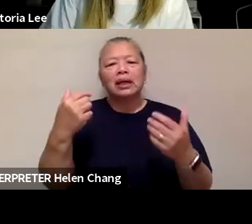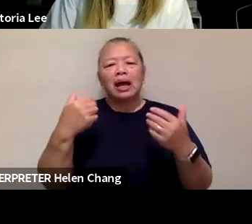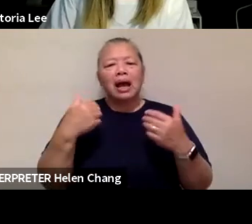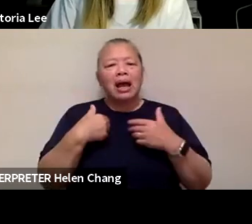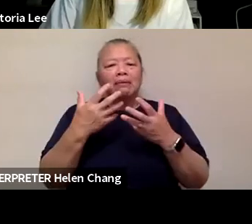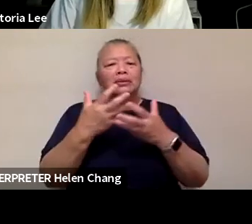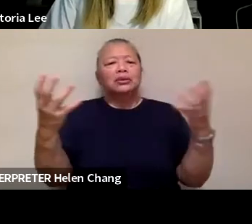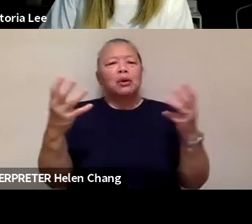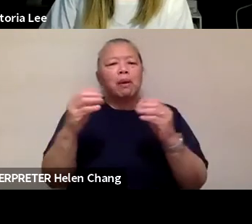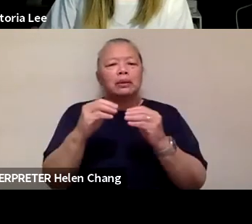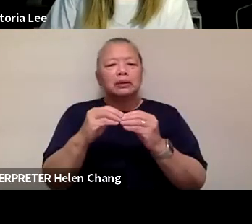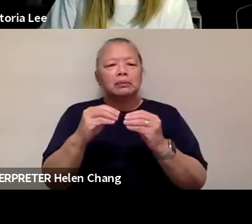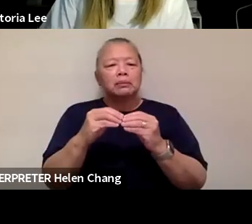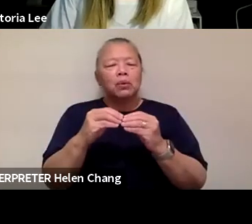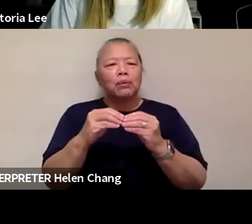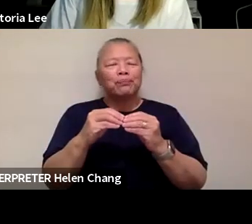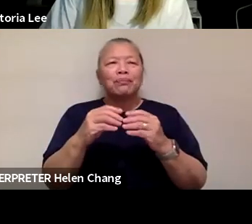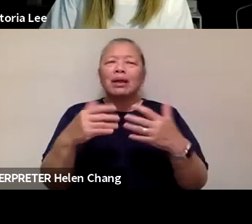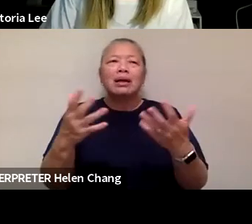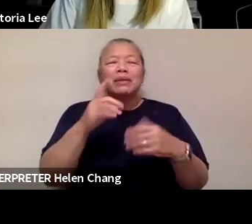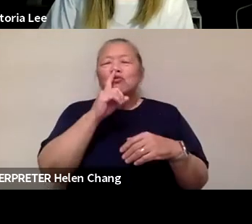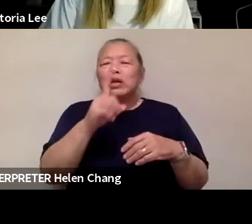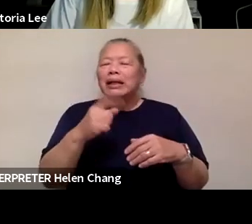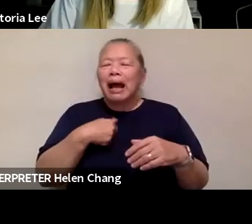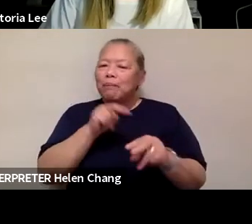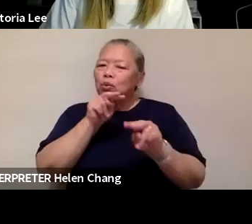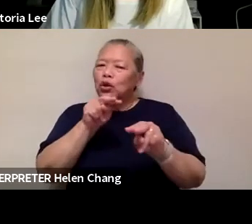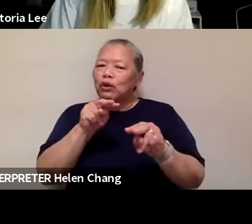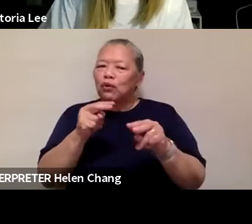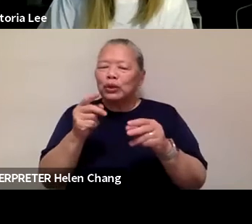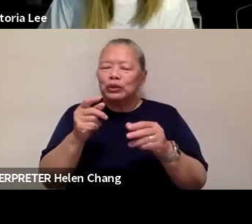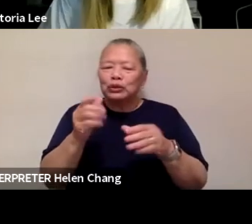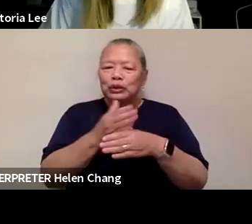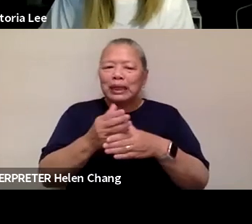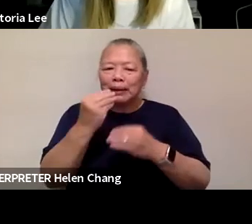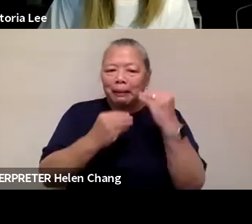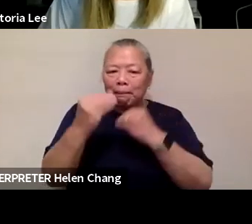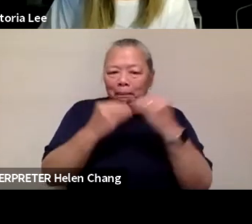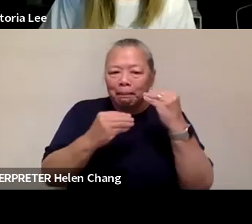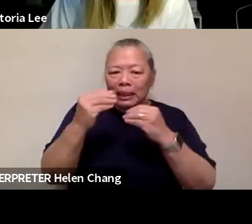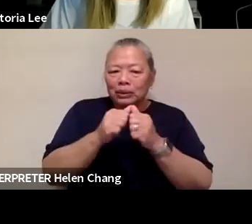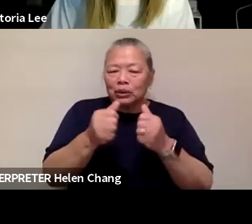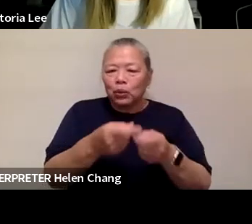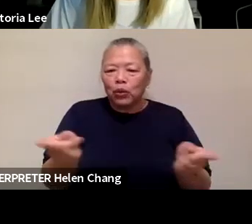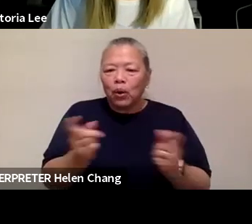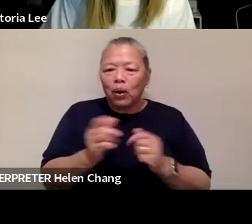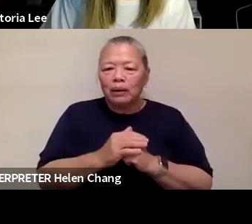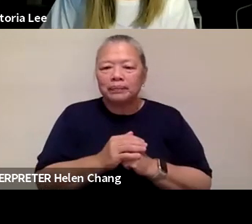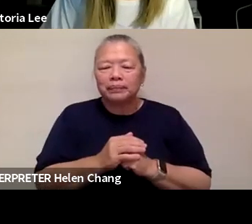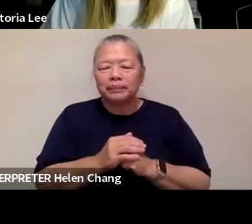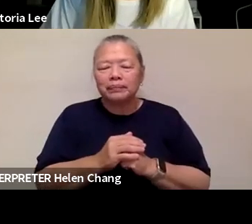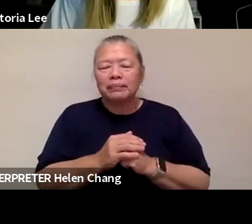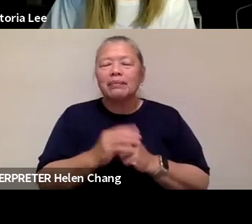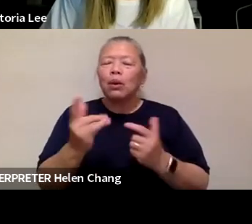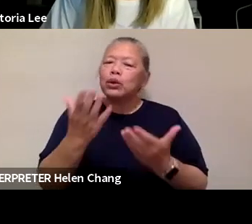Um, really the meals are what I'm looking forward to sharing with all of you the most. Um, and I want to thank